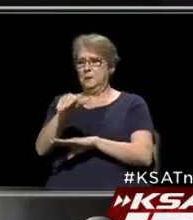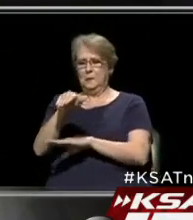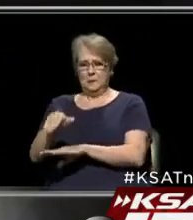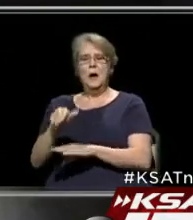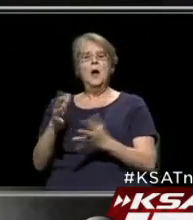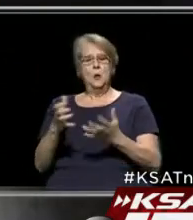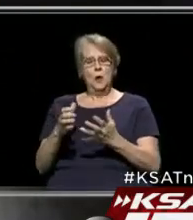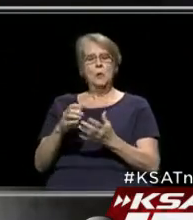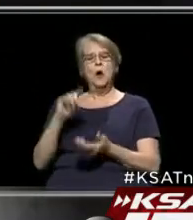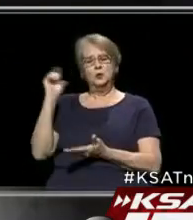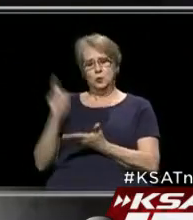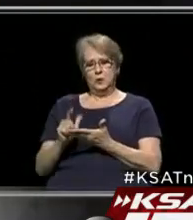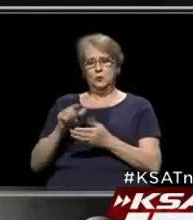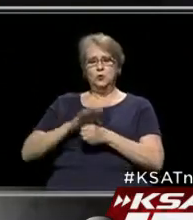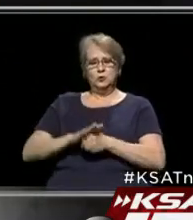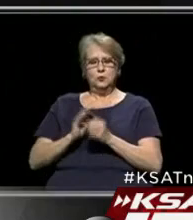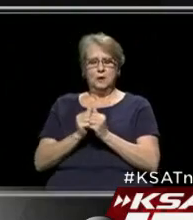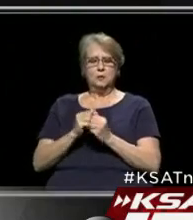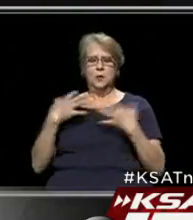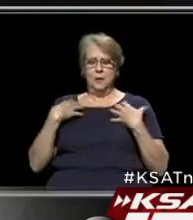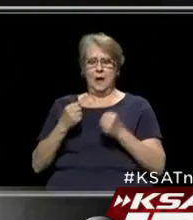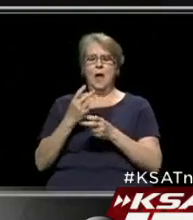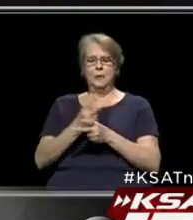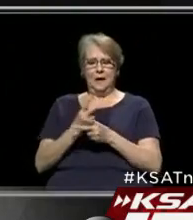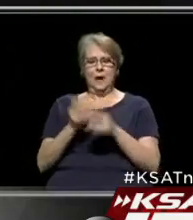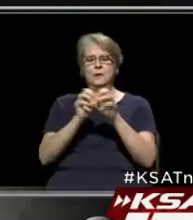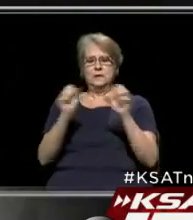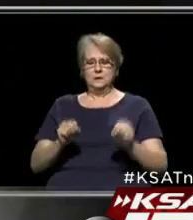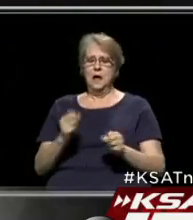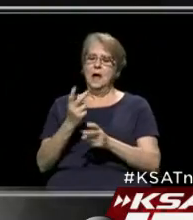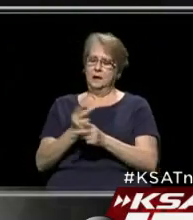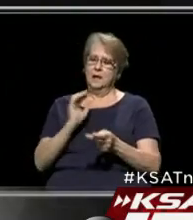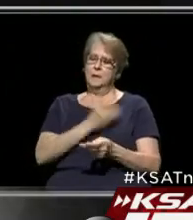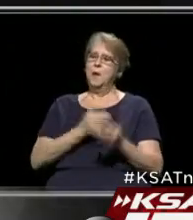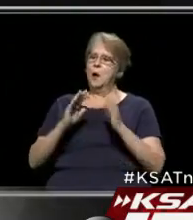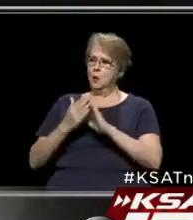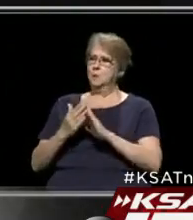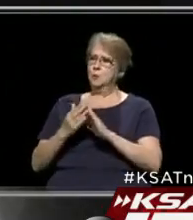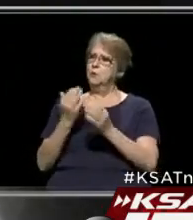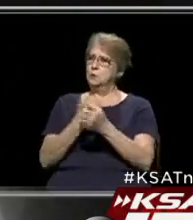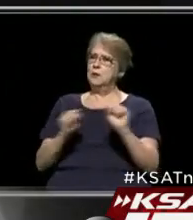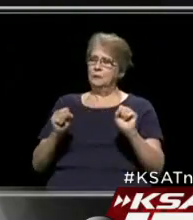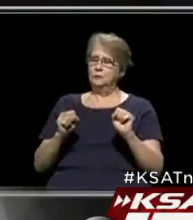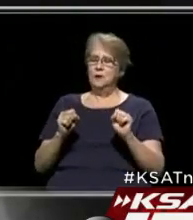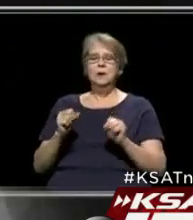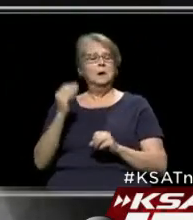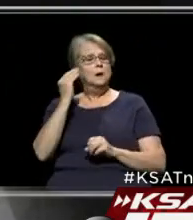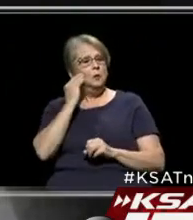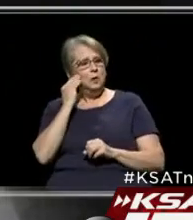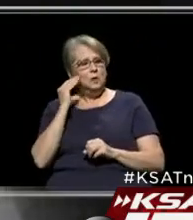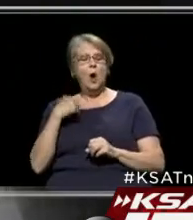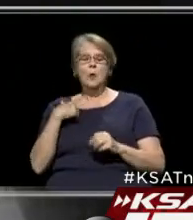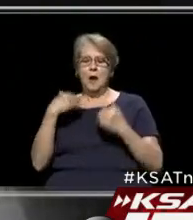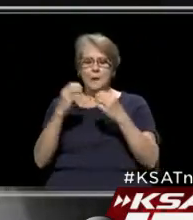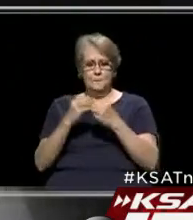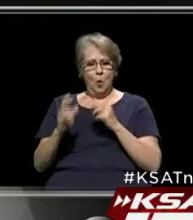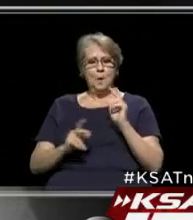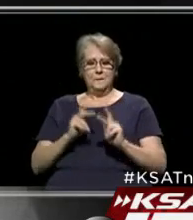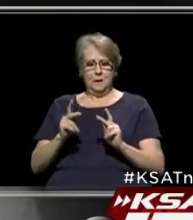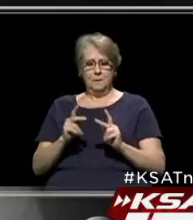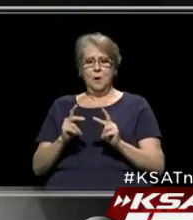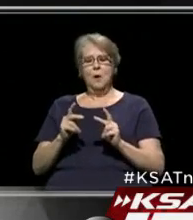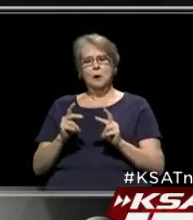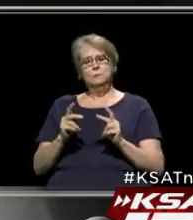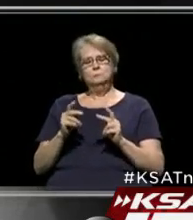to reduce the stress on our health care system and, of course, keep our community safe. We know that there are more people in our community that